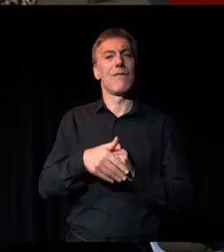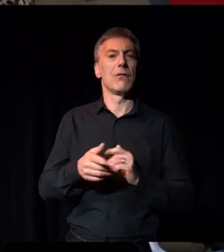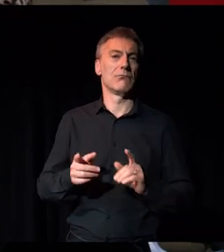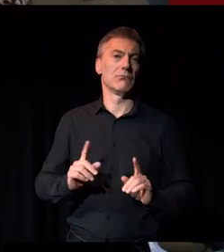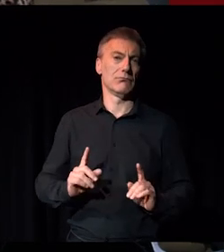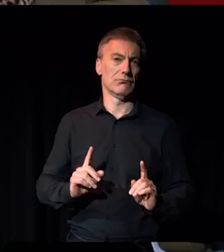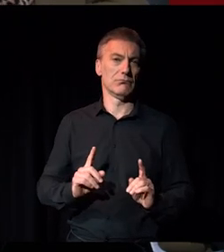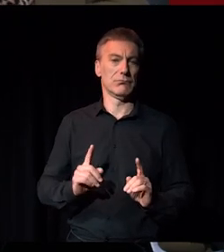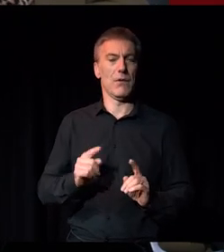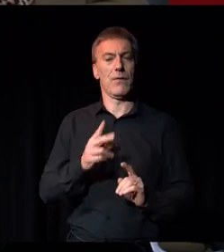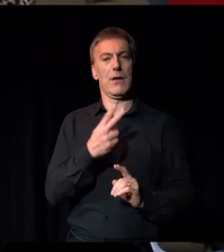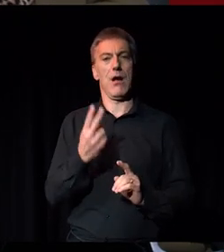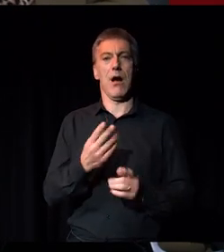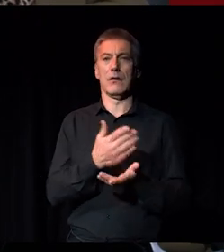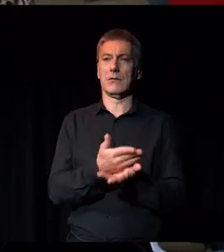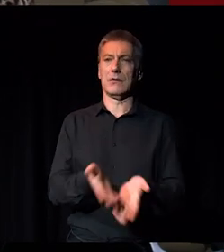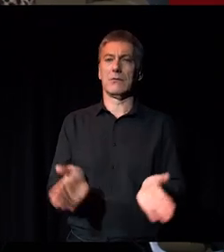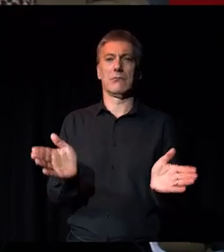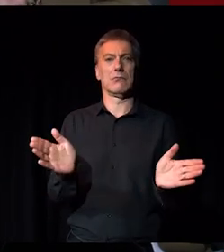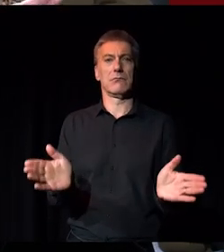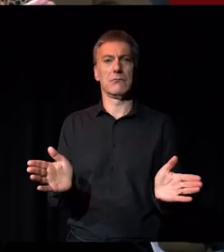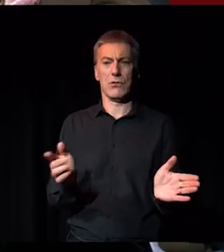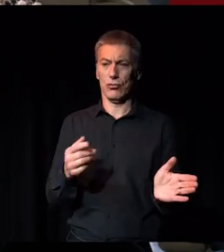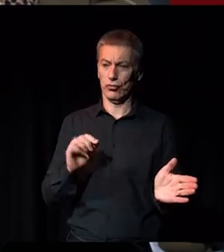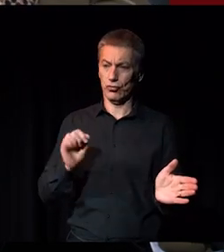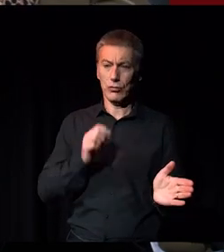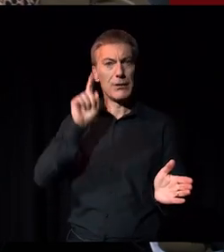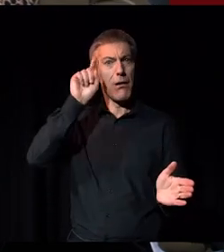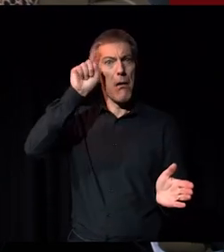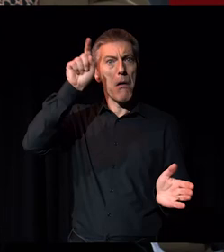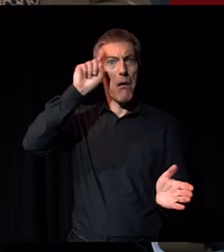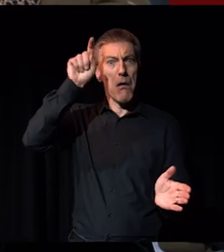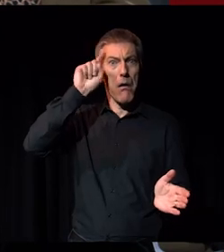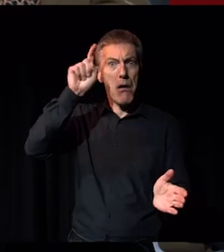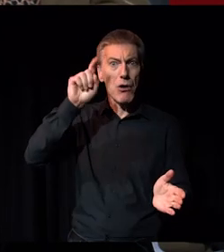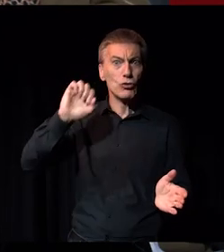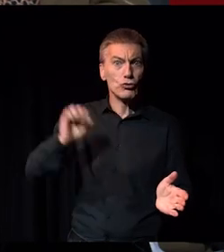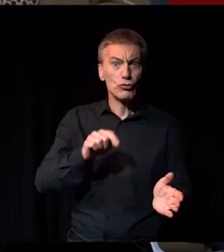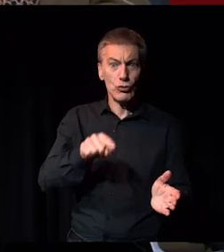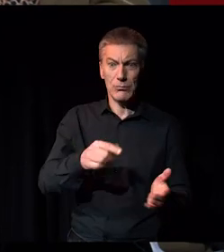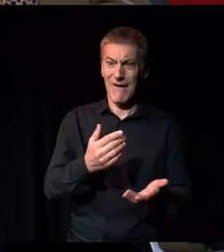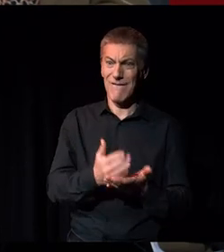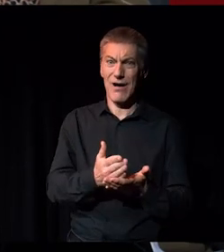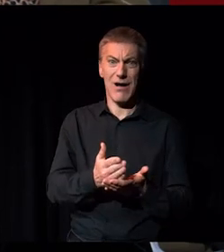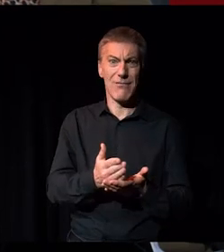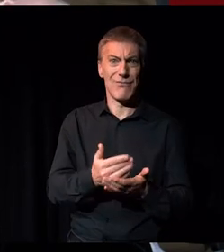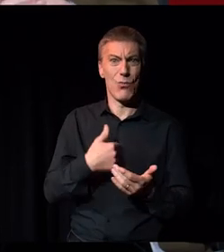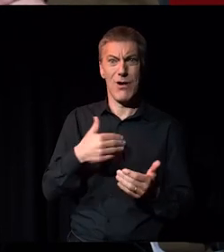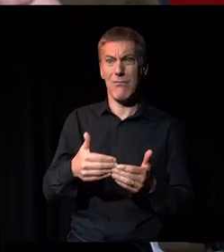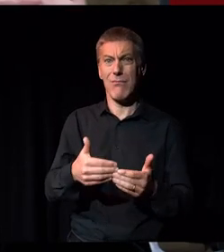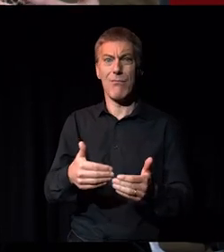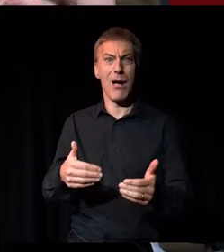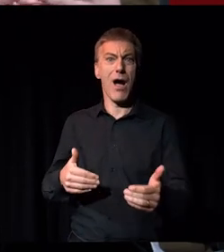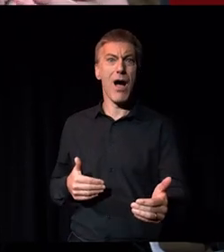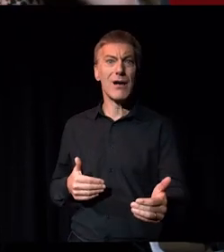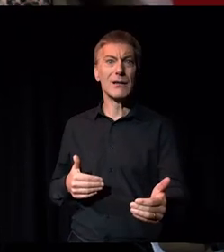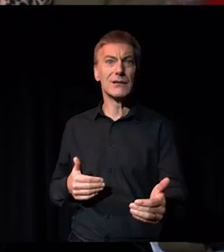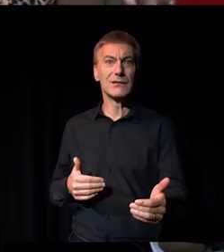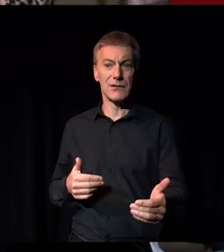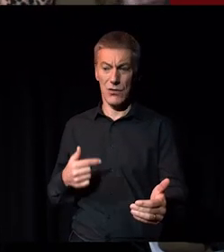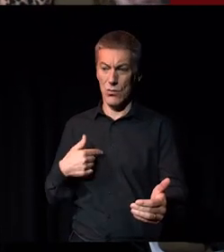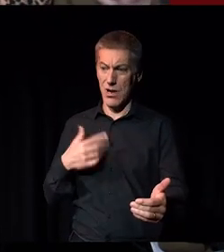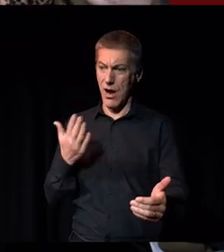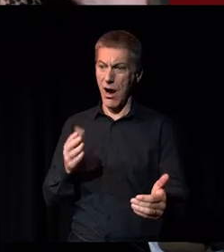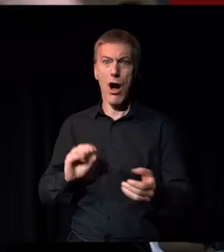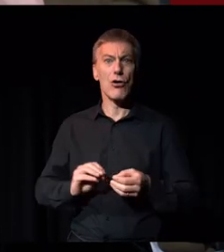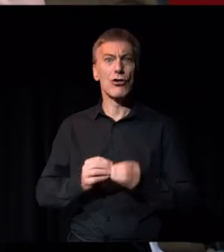you know, as the arts sector, we're the innovators and we're so behind. Like we should, we should really, we're the creative